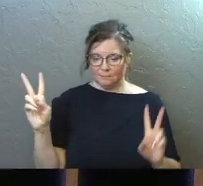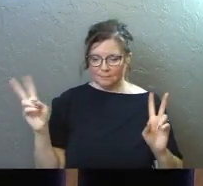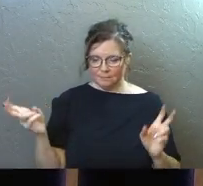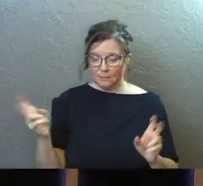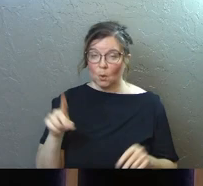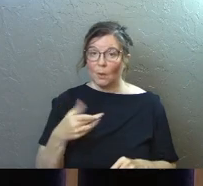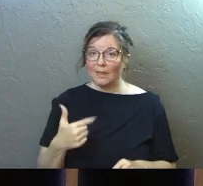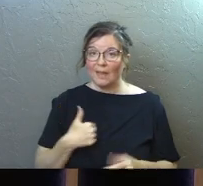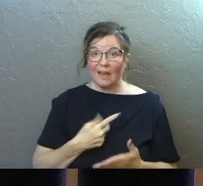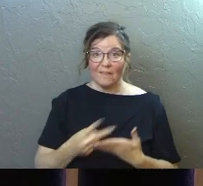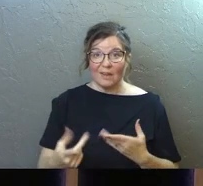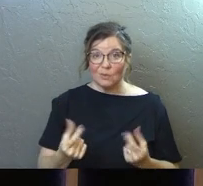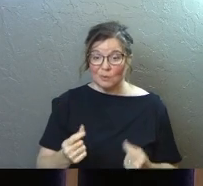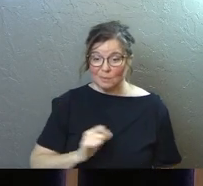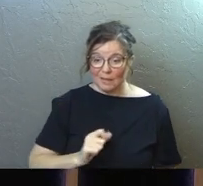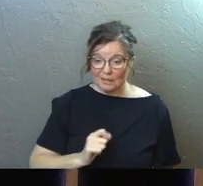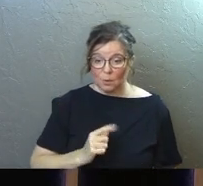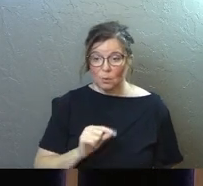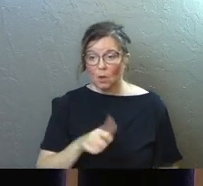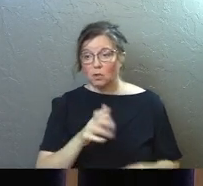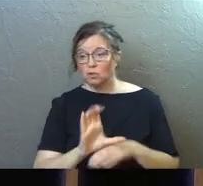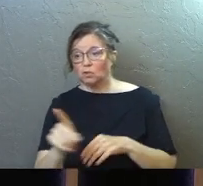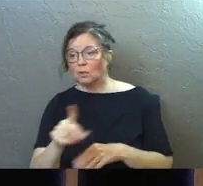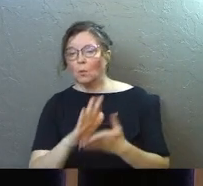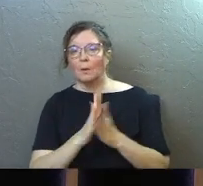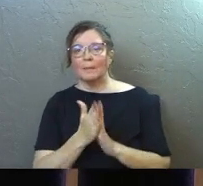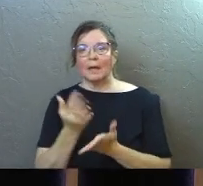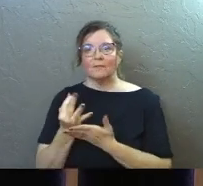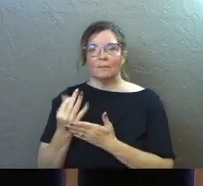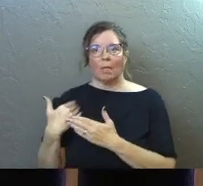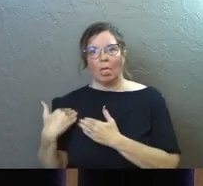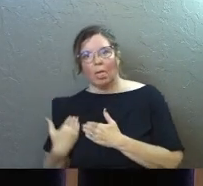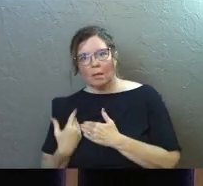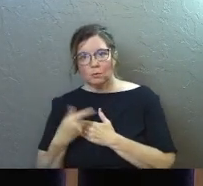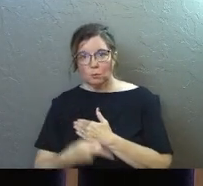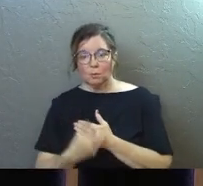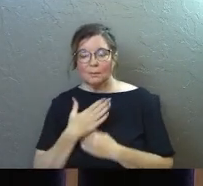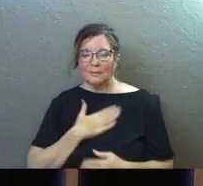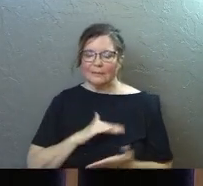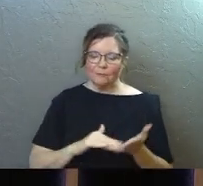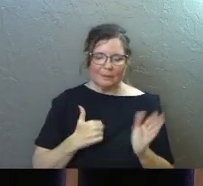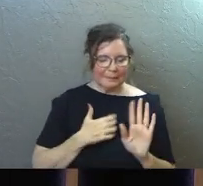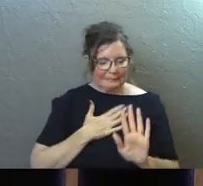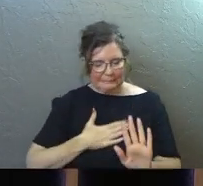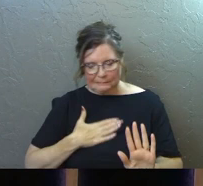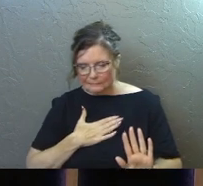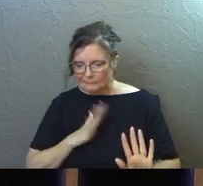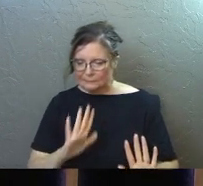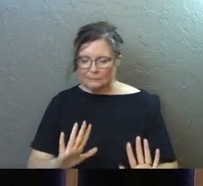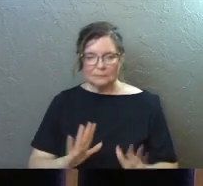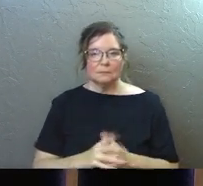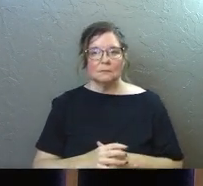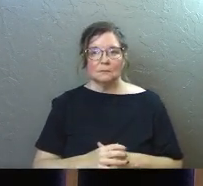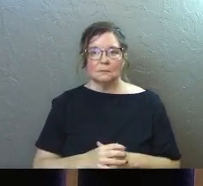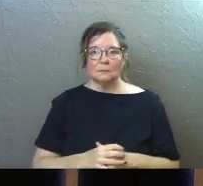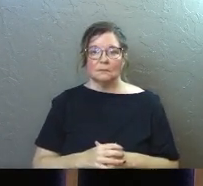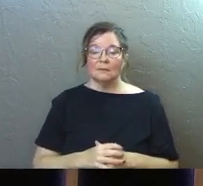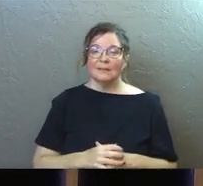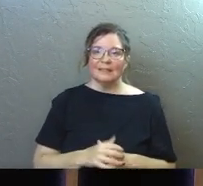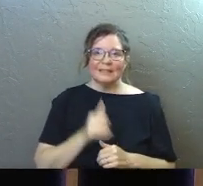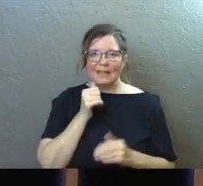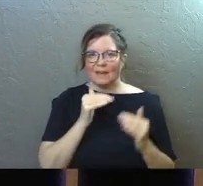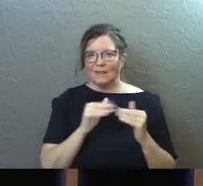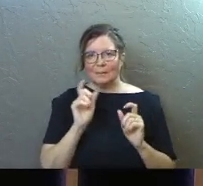Paul says, only thing I failed to do, which I do in the other churches, was to become a financial burden to you. Please forgive me for this wrong. Now, it's almost